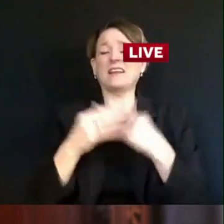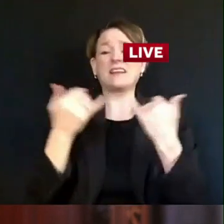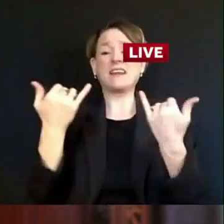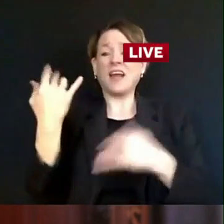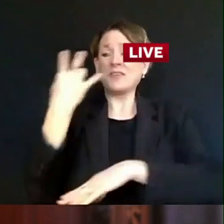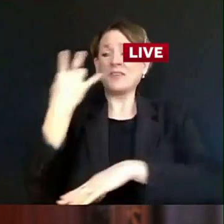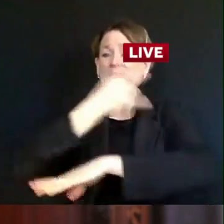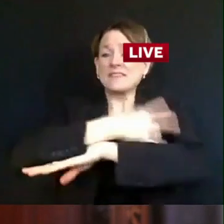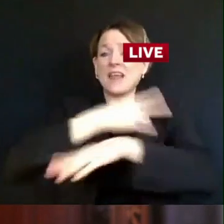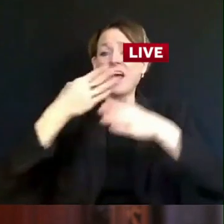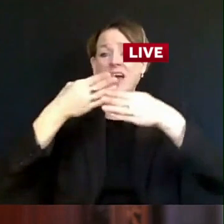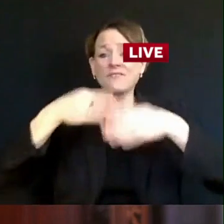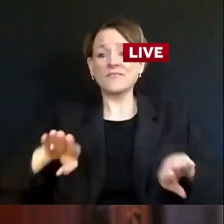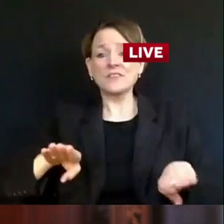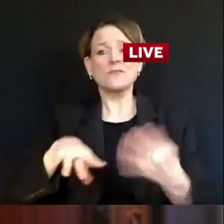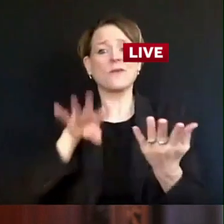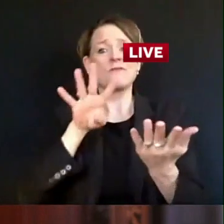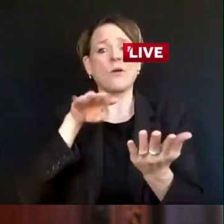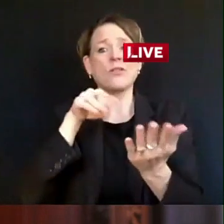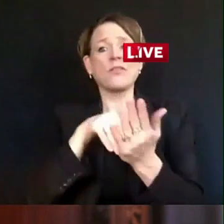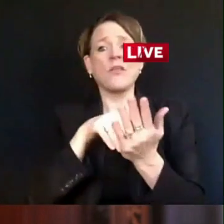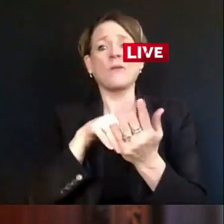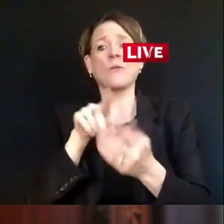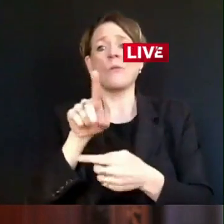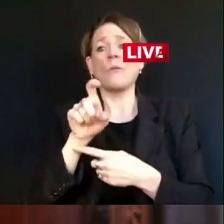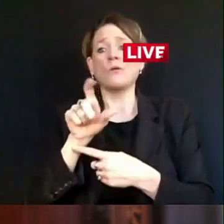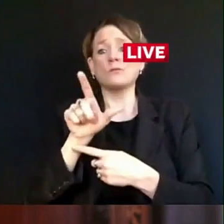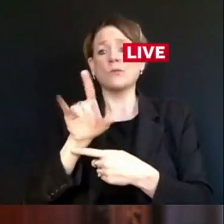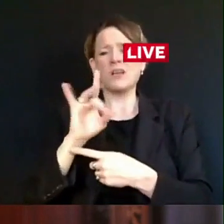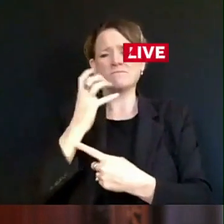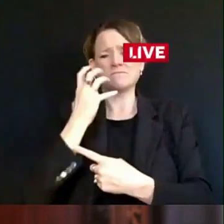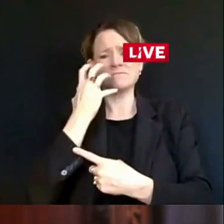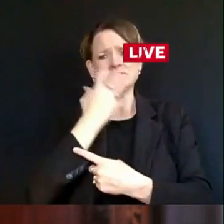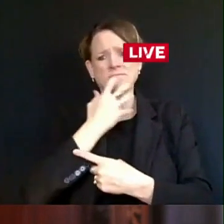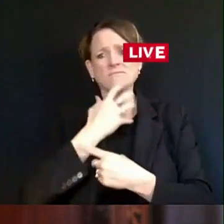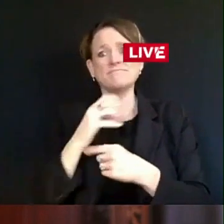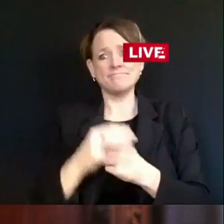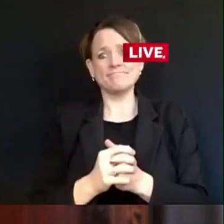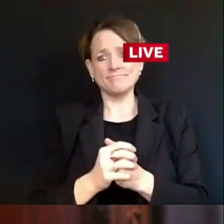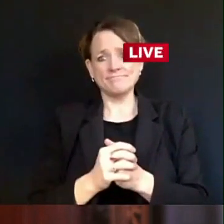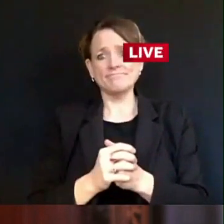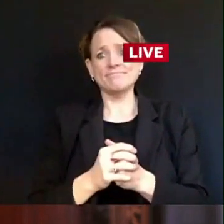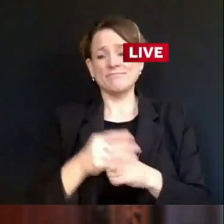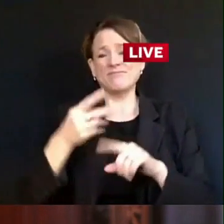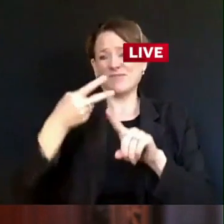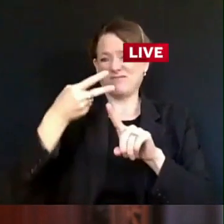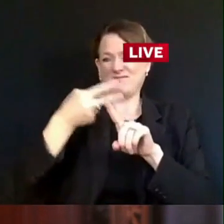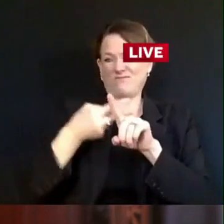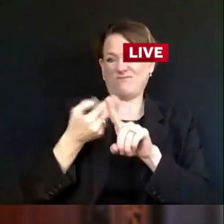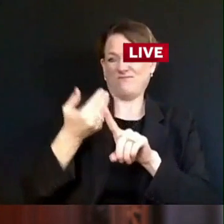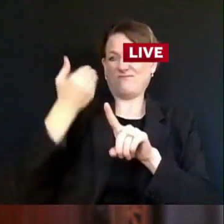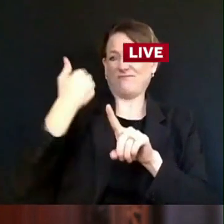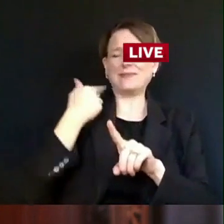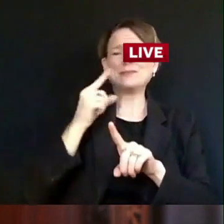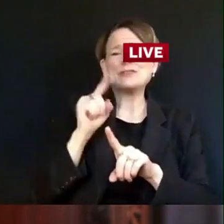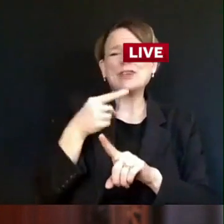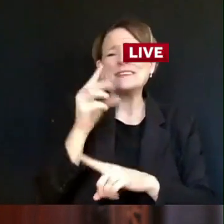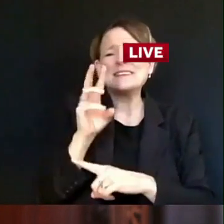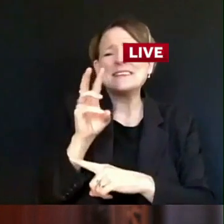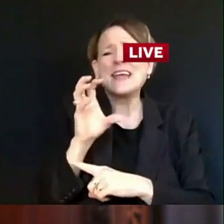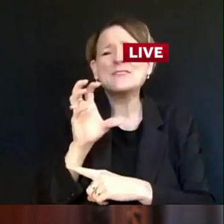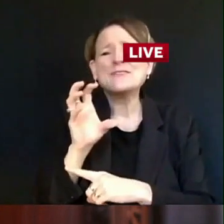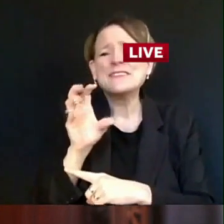months ago, it was 684. In just these two months, the seven-day surge average has increased